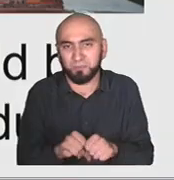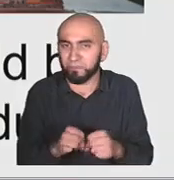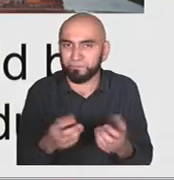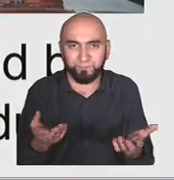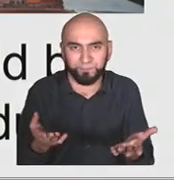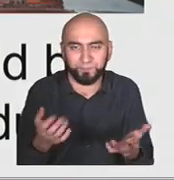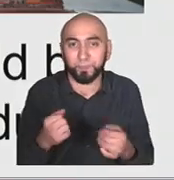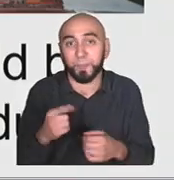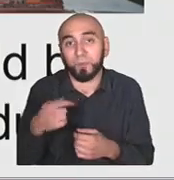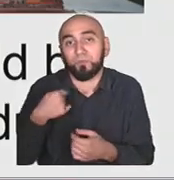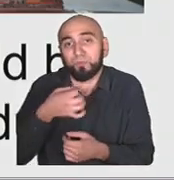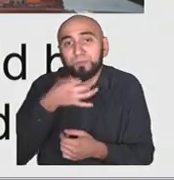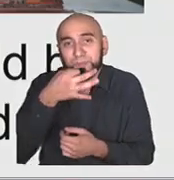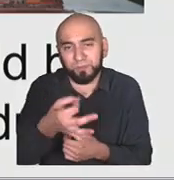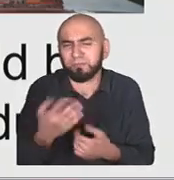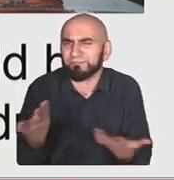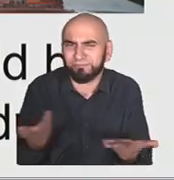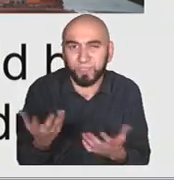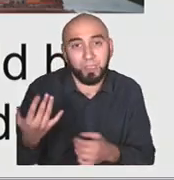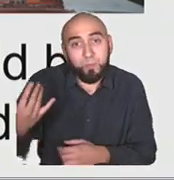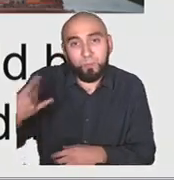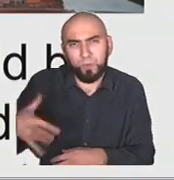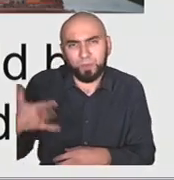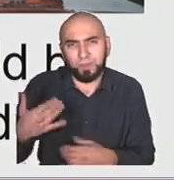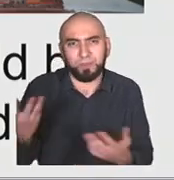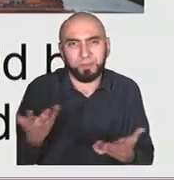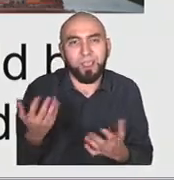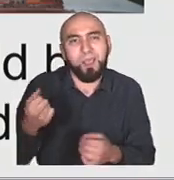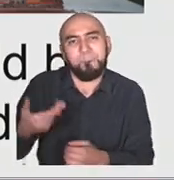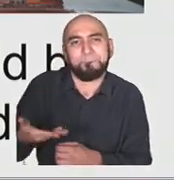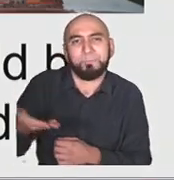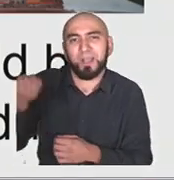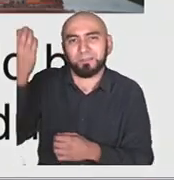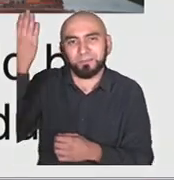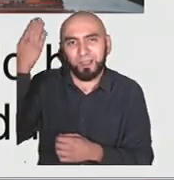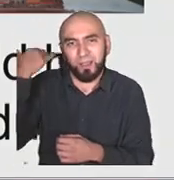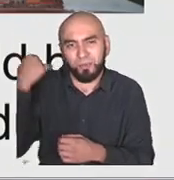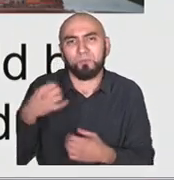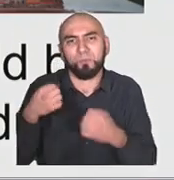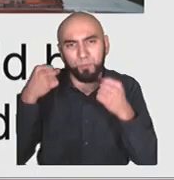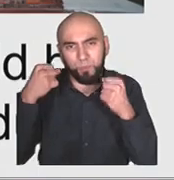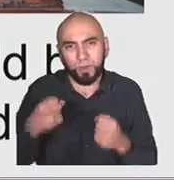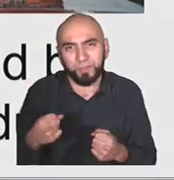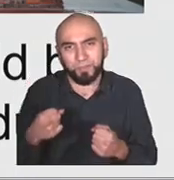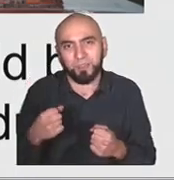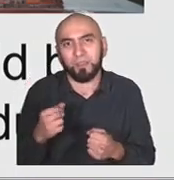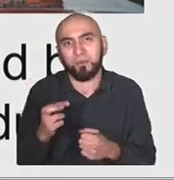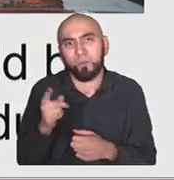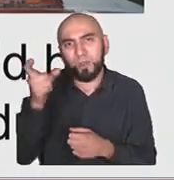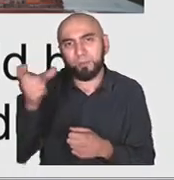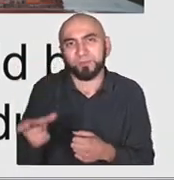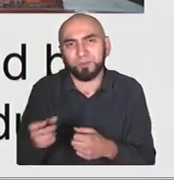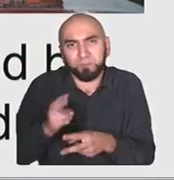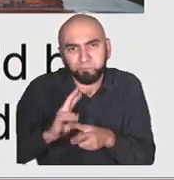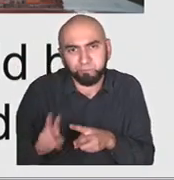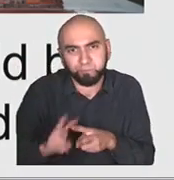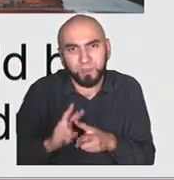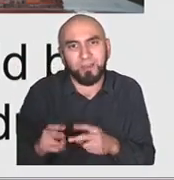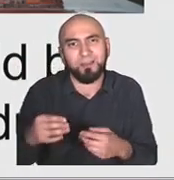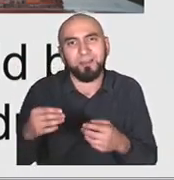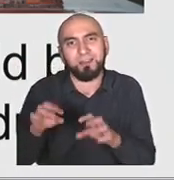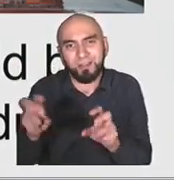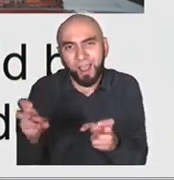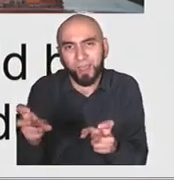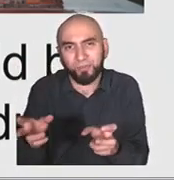that in the past, you could have a radio or a television repair person down the street. Kids would learn how to build things,